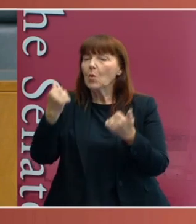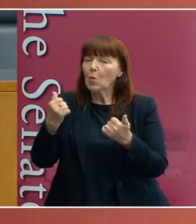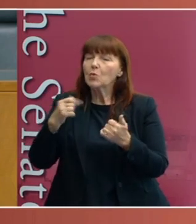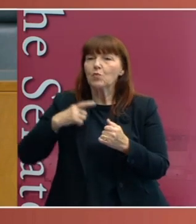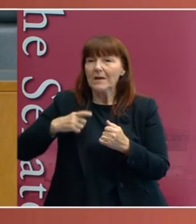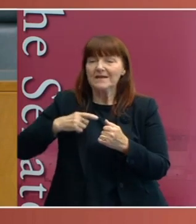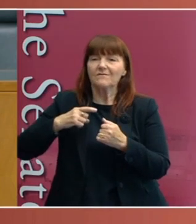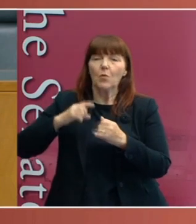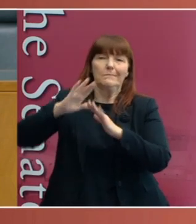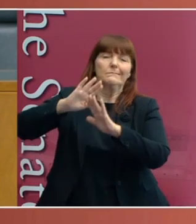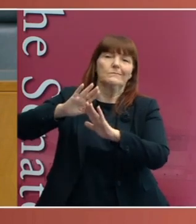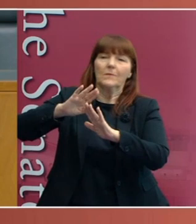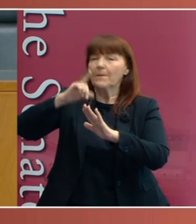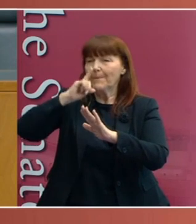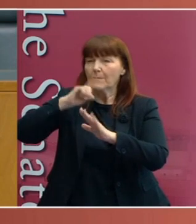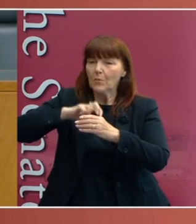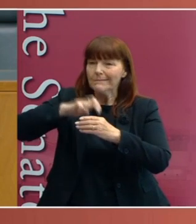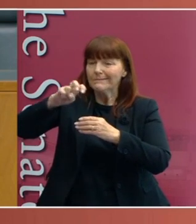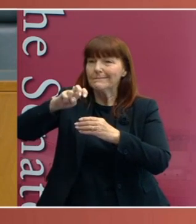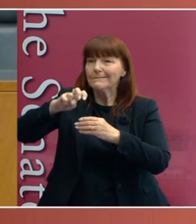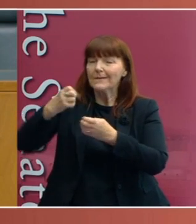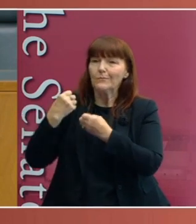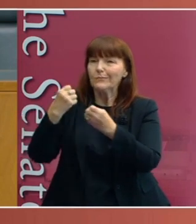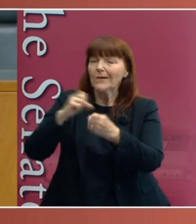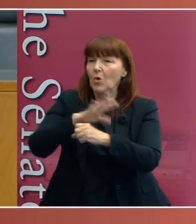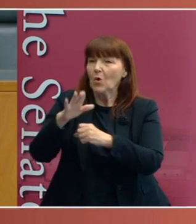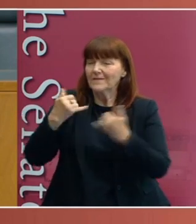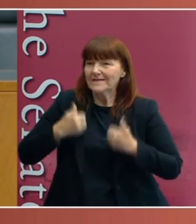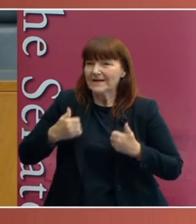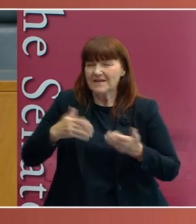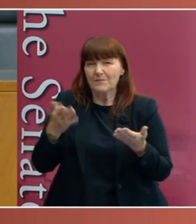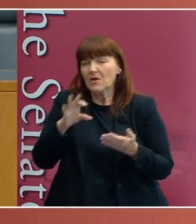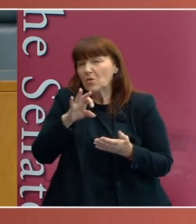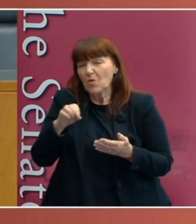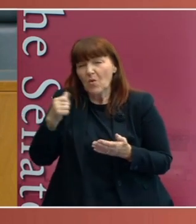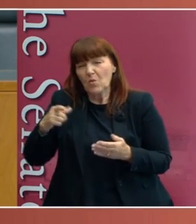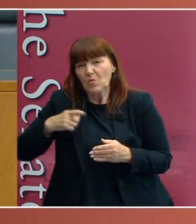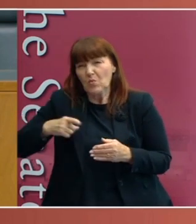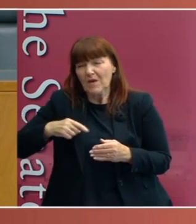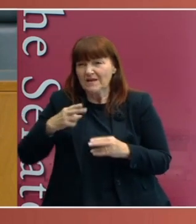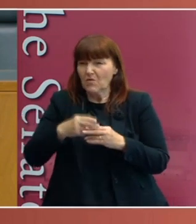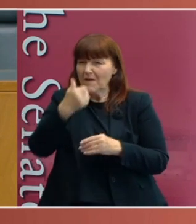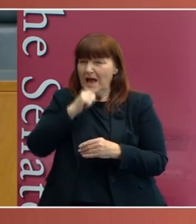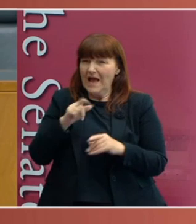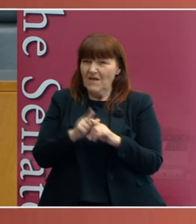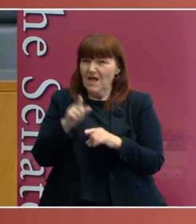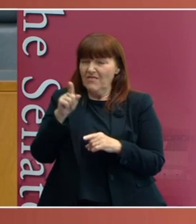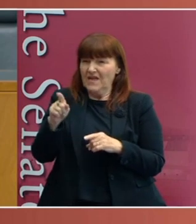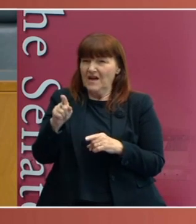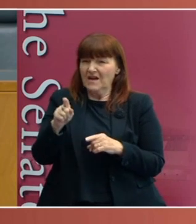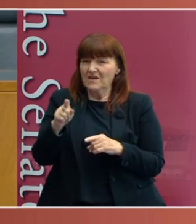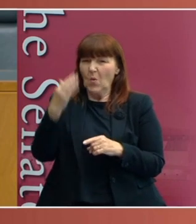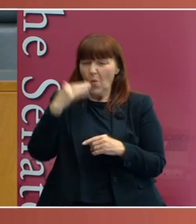bringing COVID into the state and all the rest of it, there really aren't good reasons for behaving in a way that